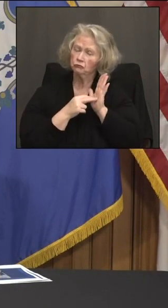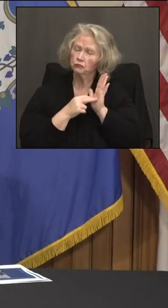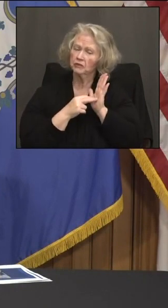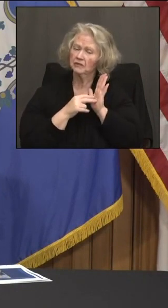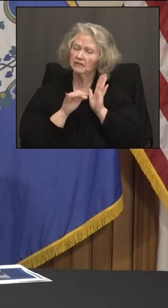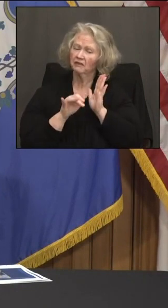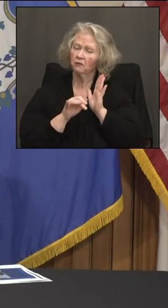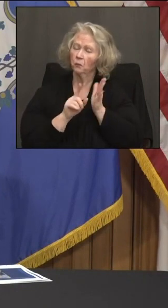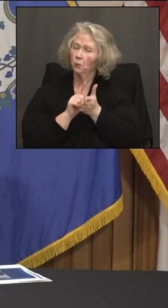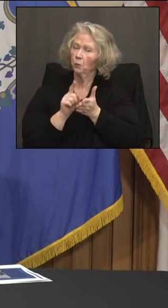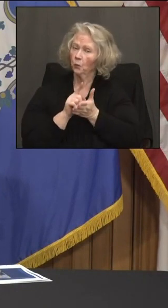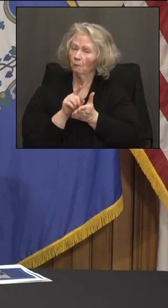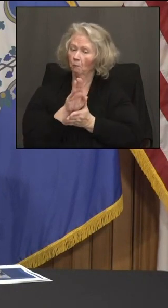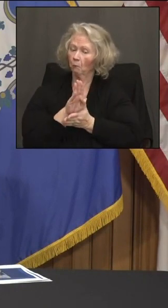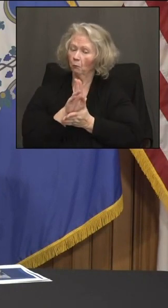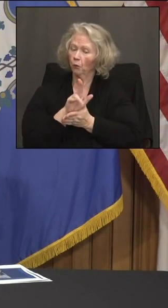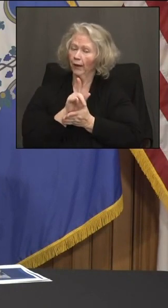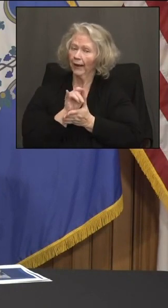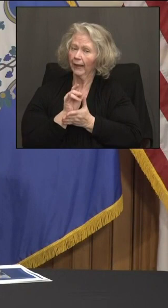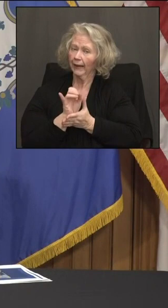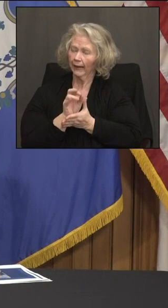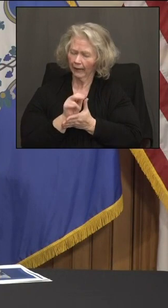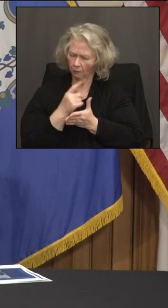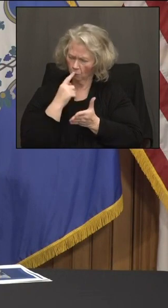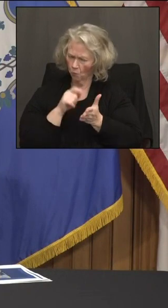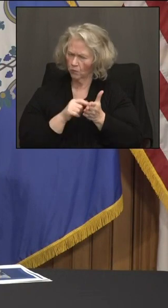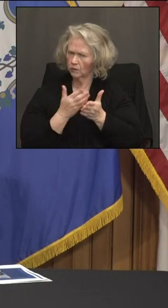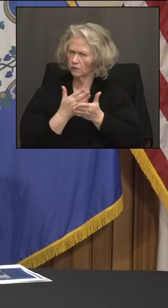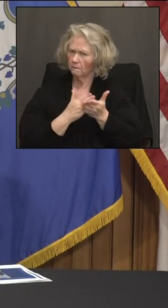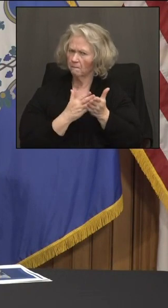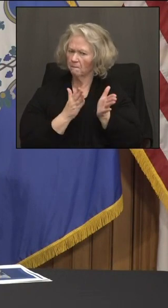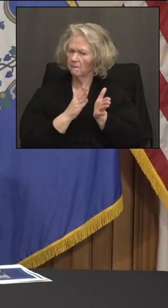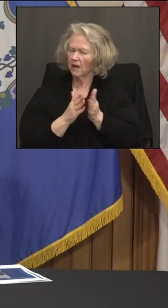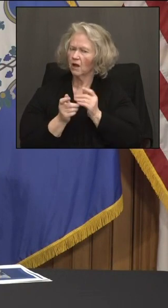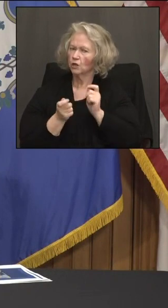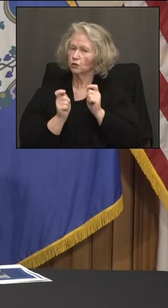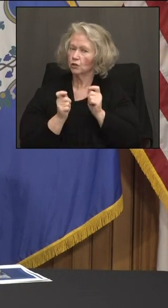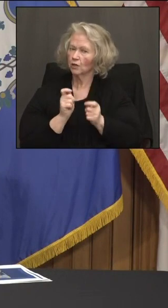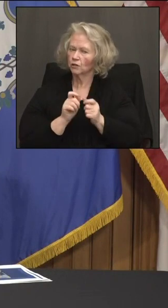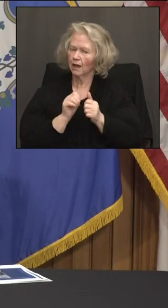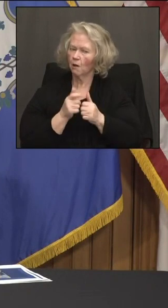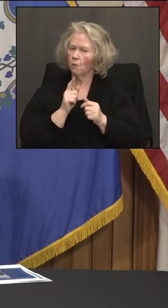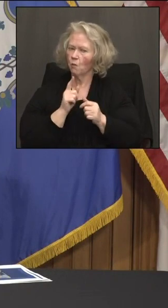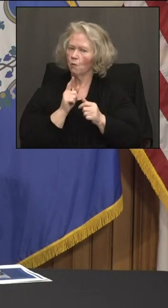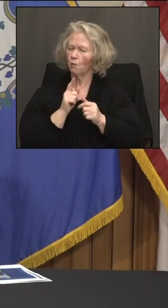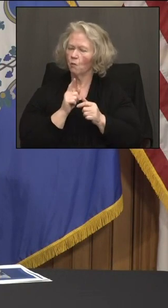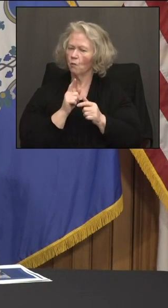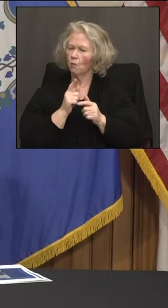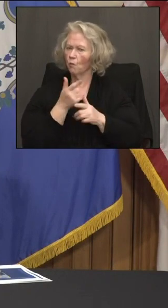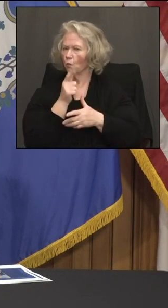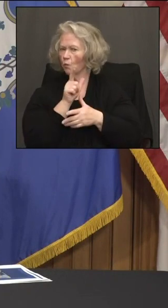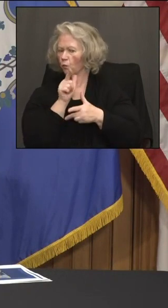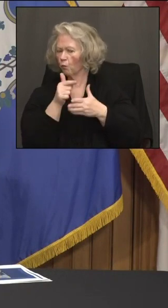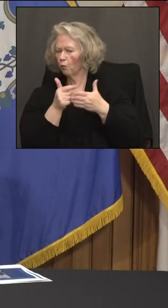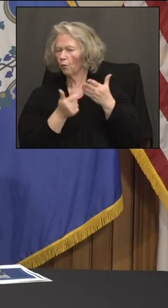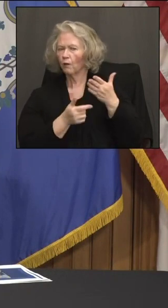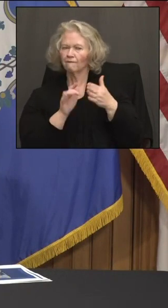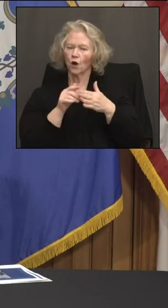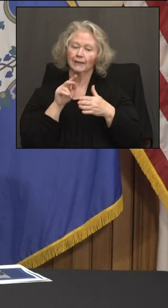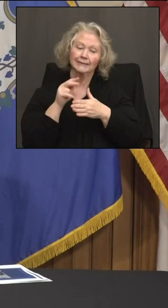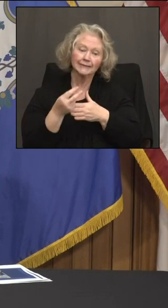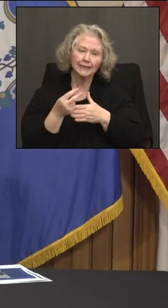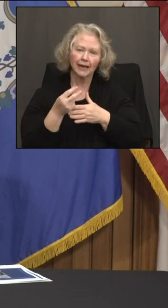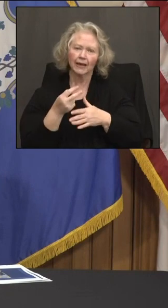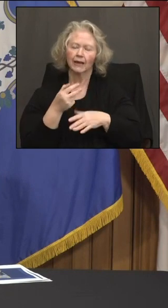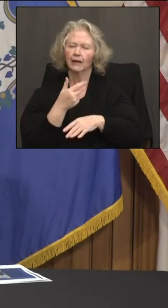bulletin to providers, and I see that there's some changes being made into how things are ordering in terms of second doses. And I think that